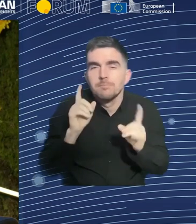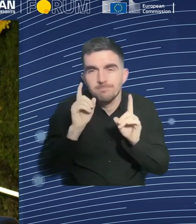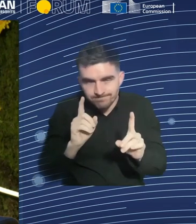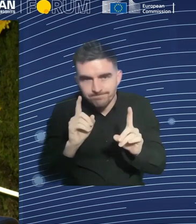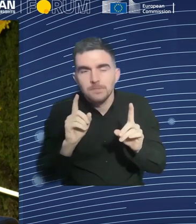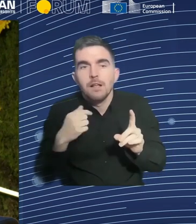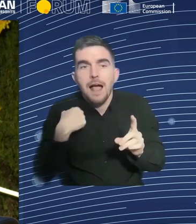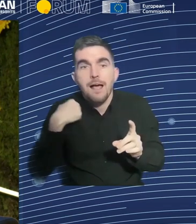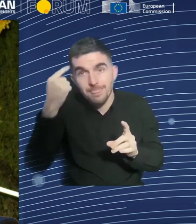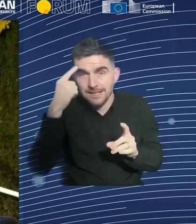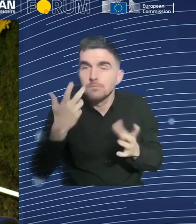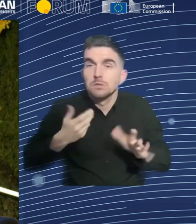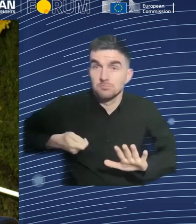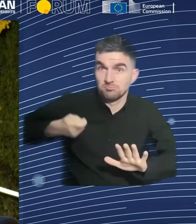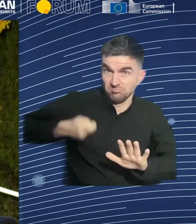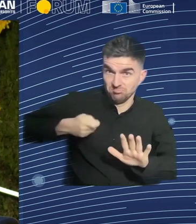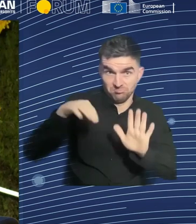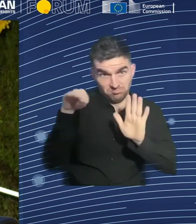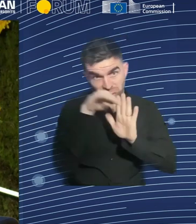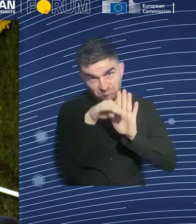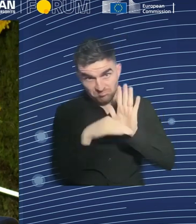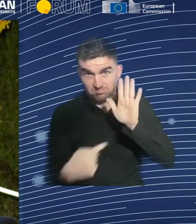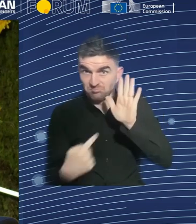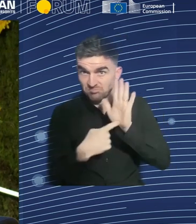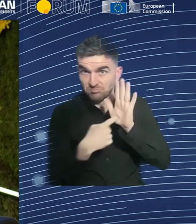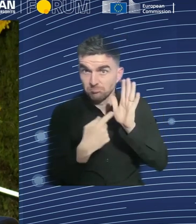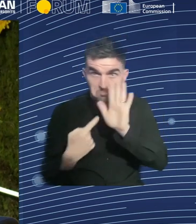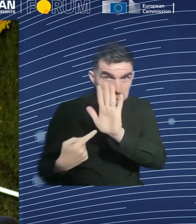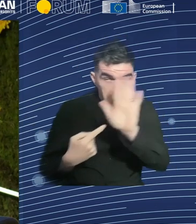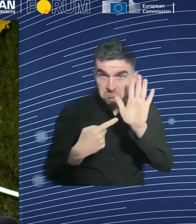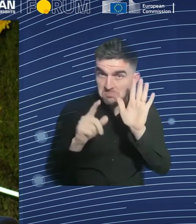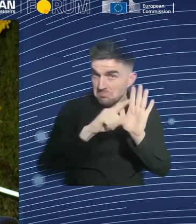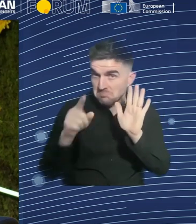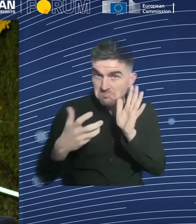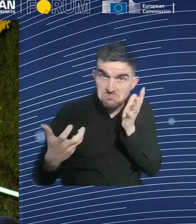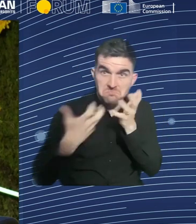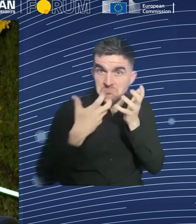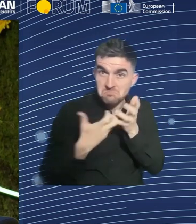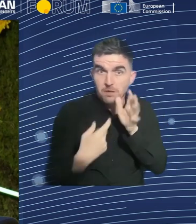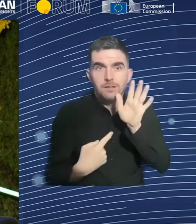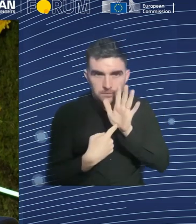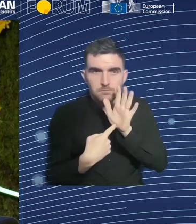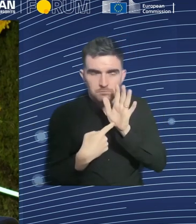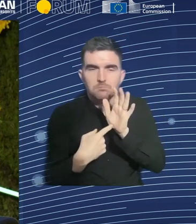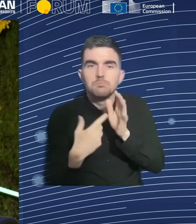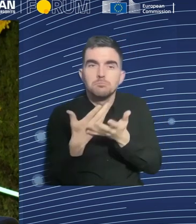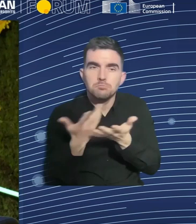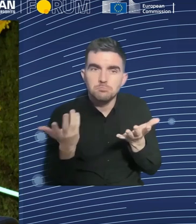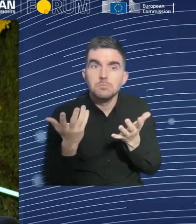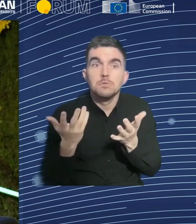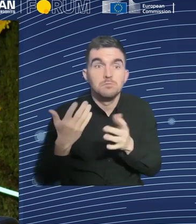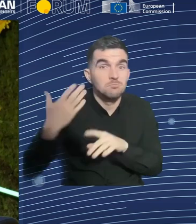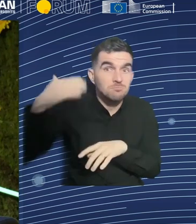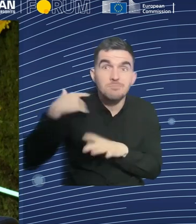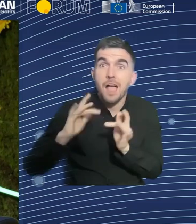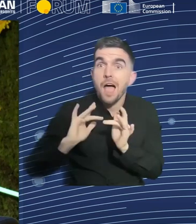like when internet started, everything was afraid, scary about internet. Now internet is in our life.